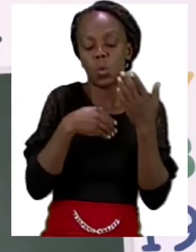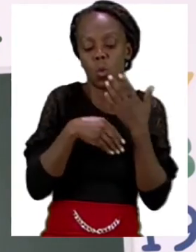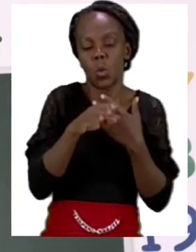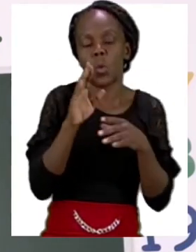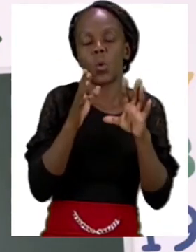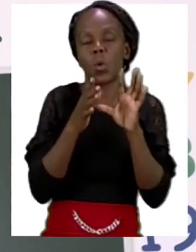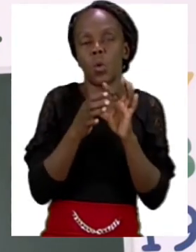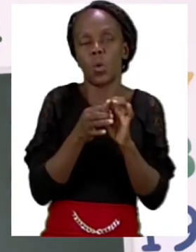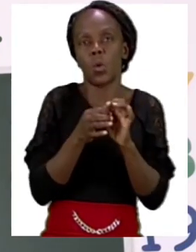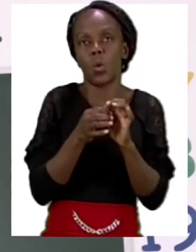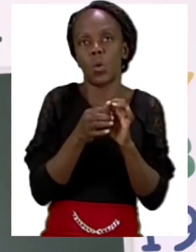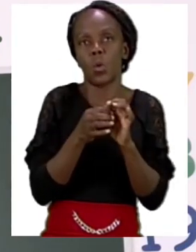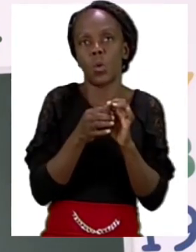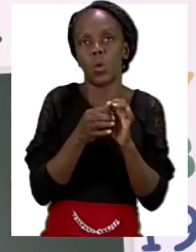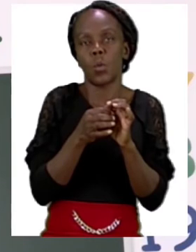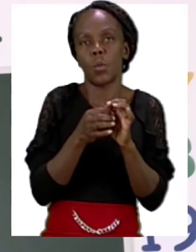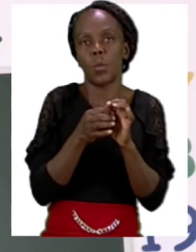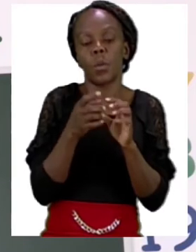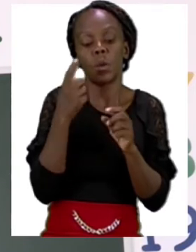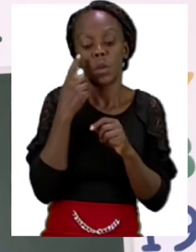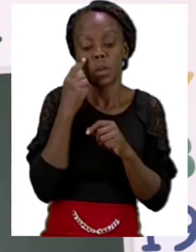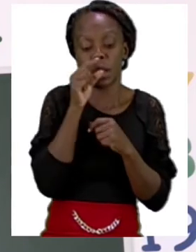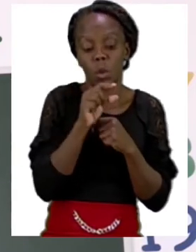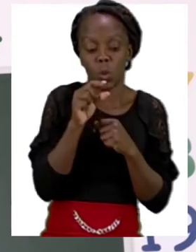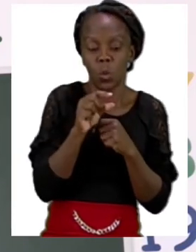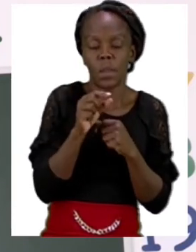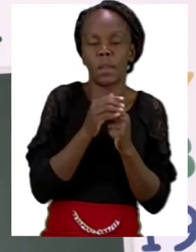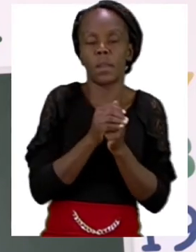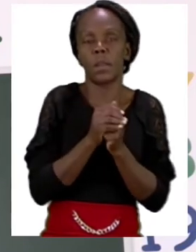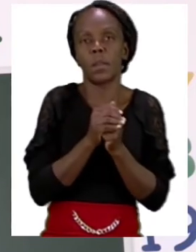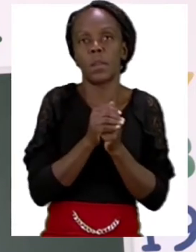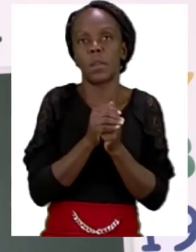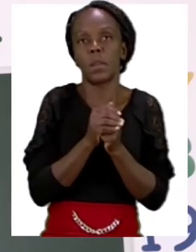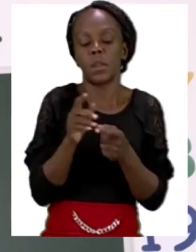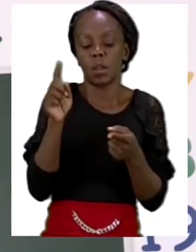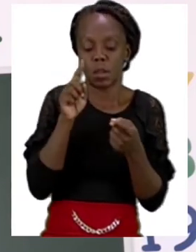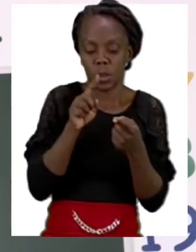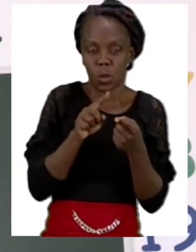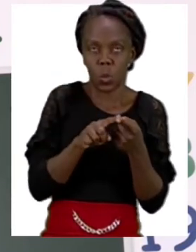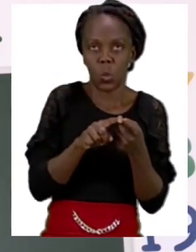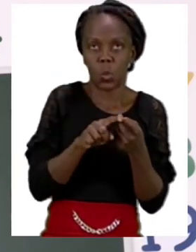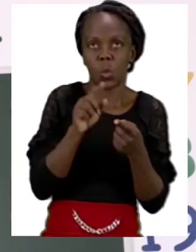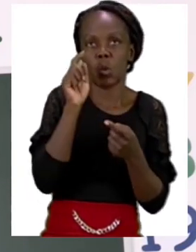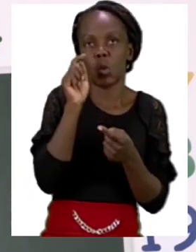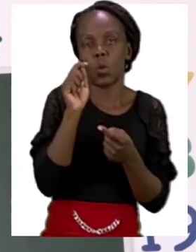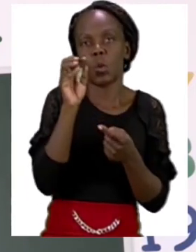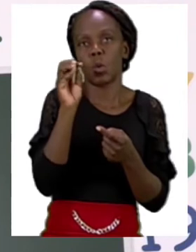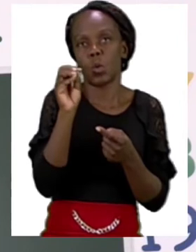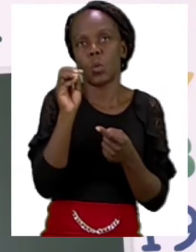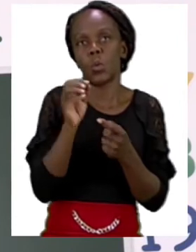go home. Our sight word in this case is the other